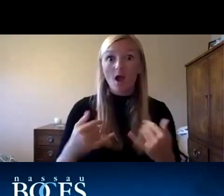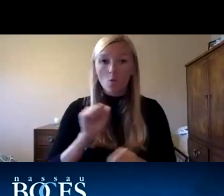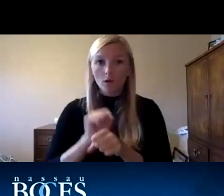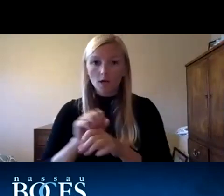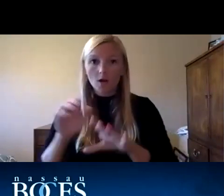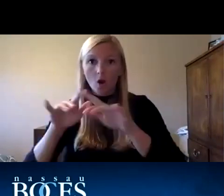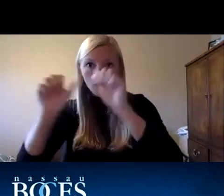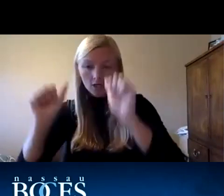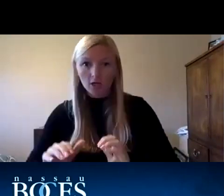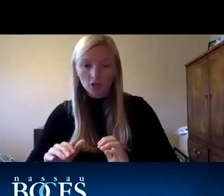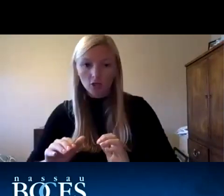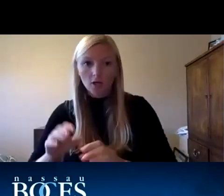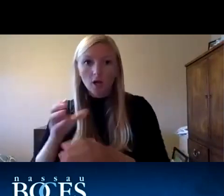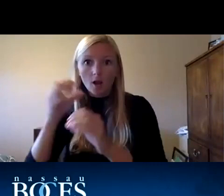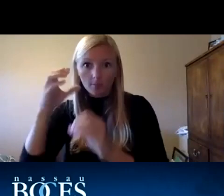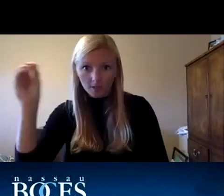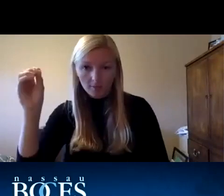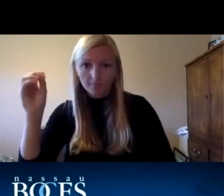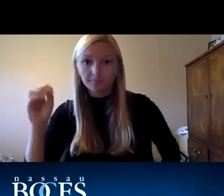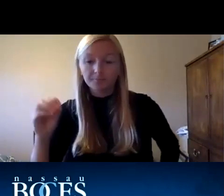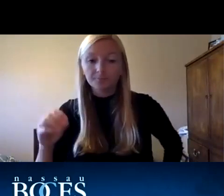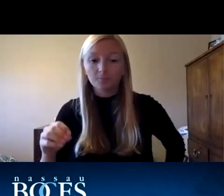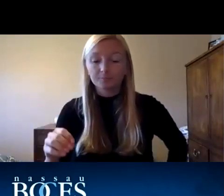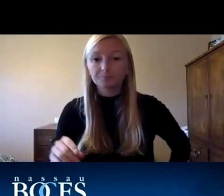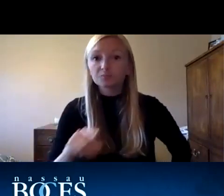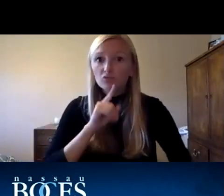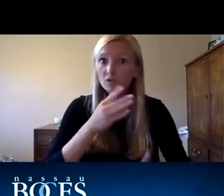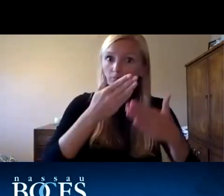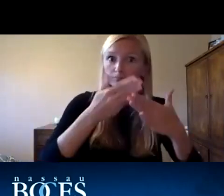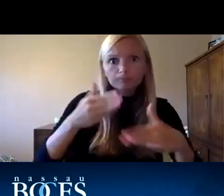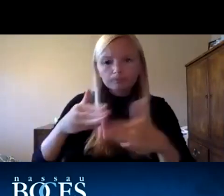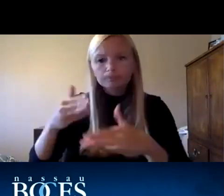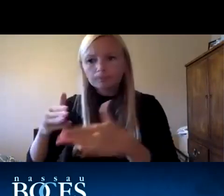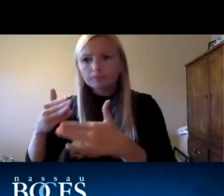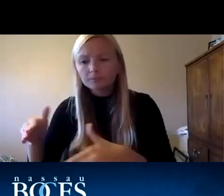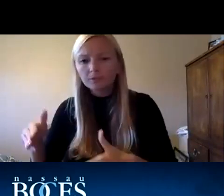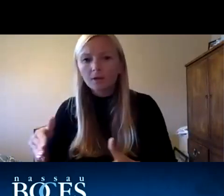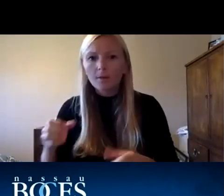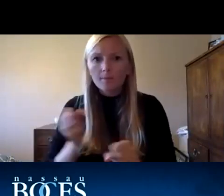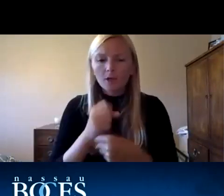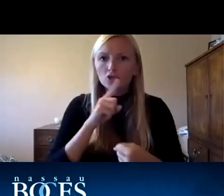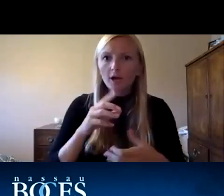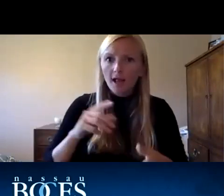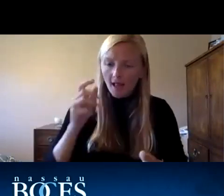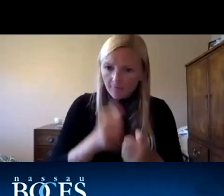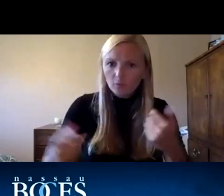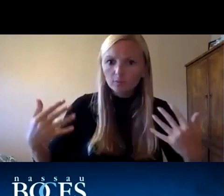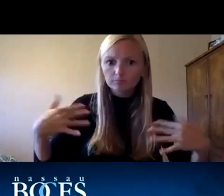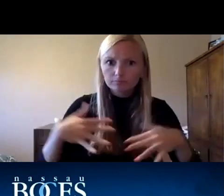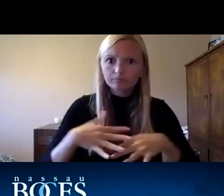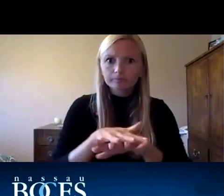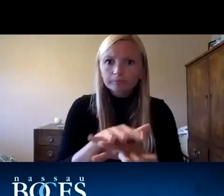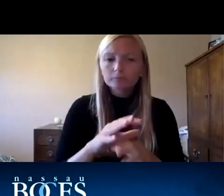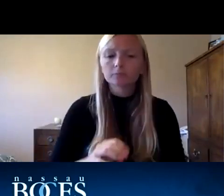breaking down those types of silos and buckets that we've placed ourselves in across organizations is